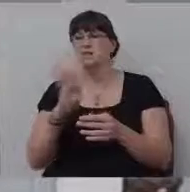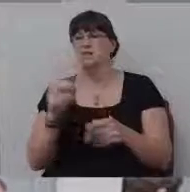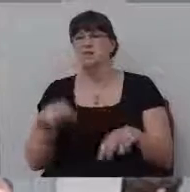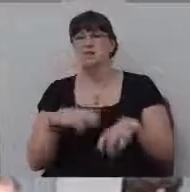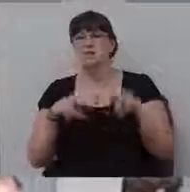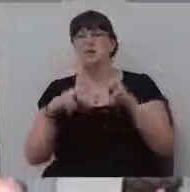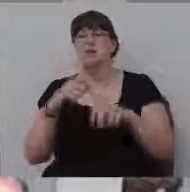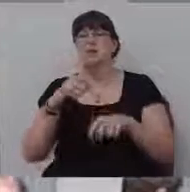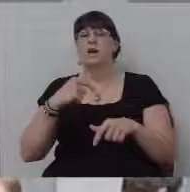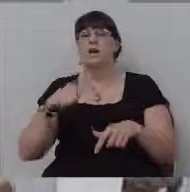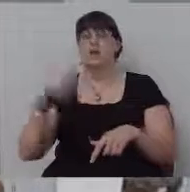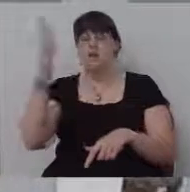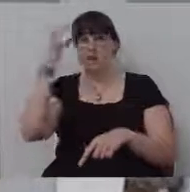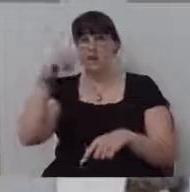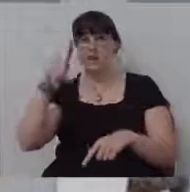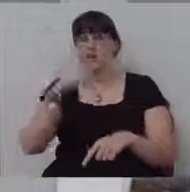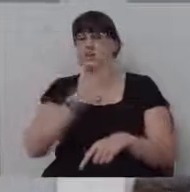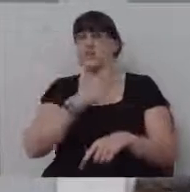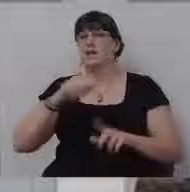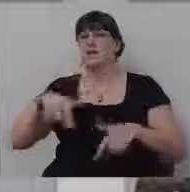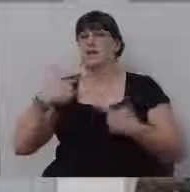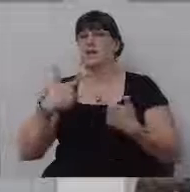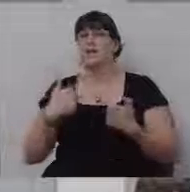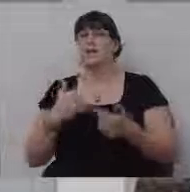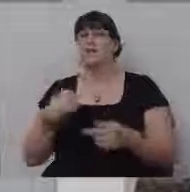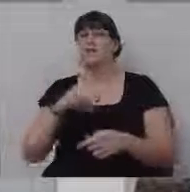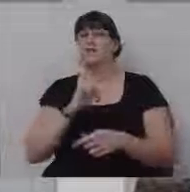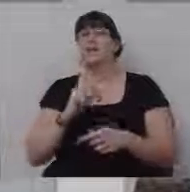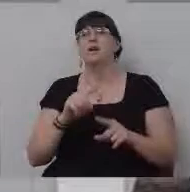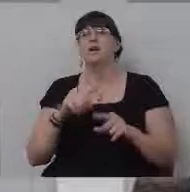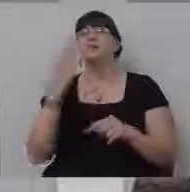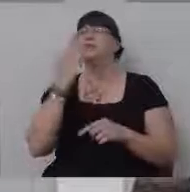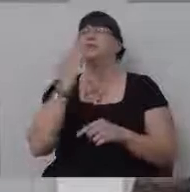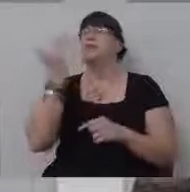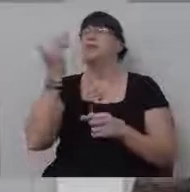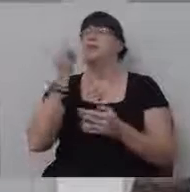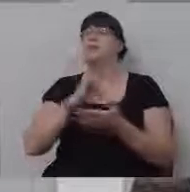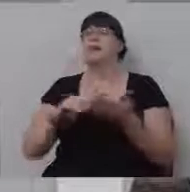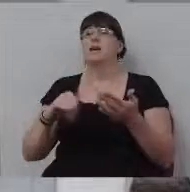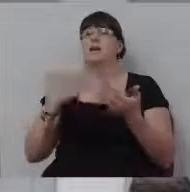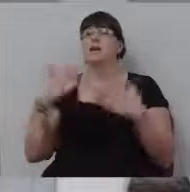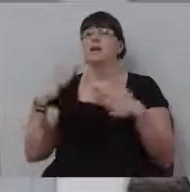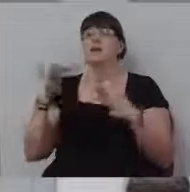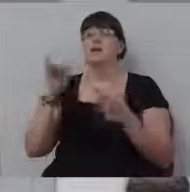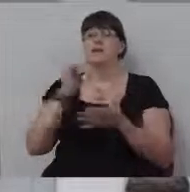But Lord, I want to thank you, um, that in the end of his journey,